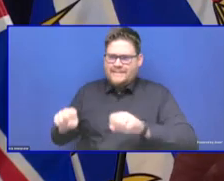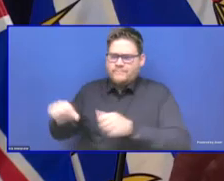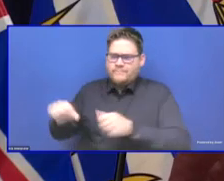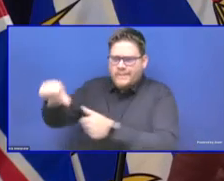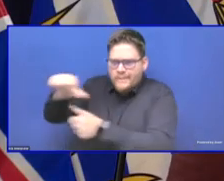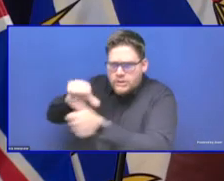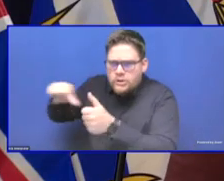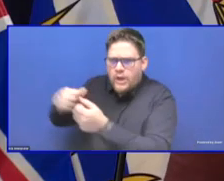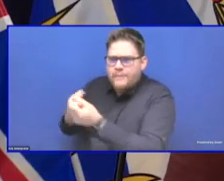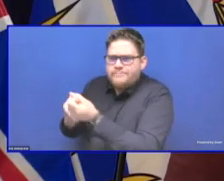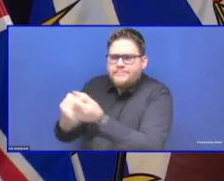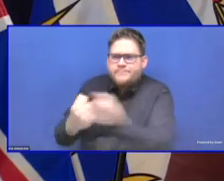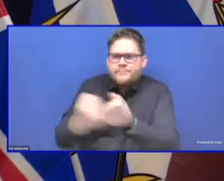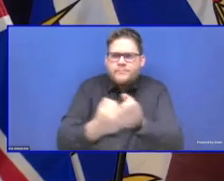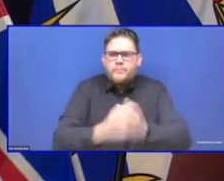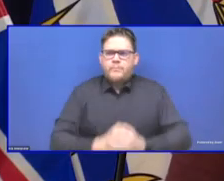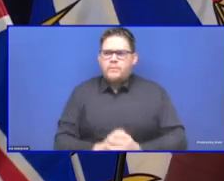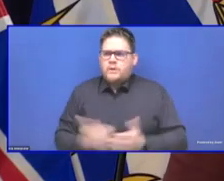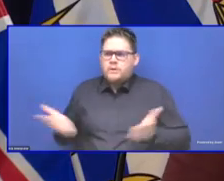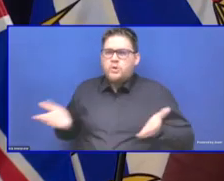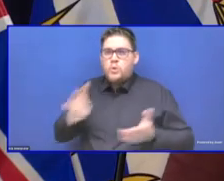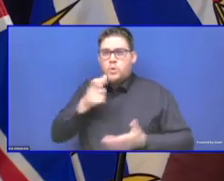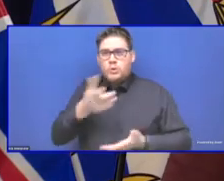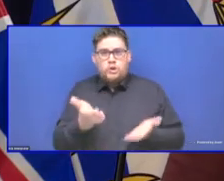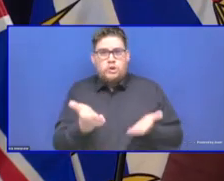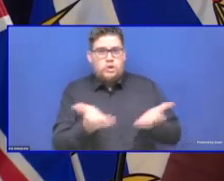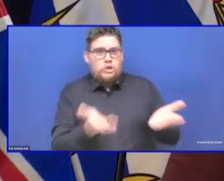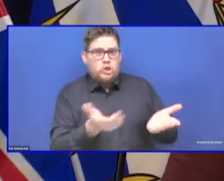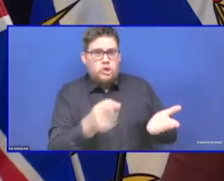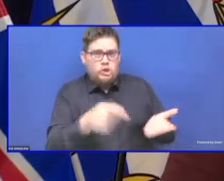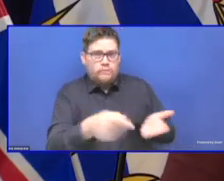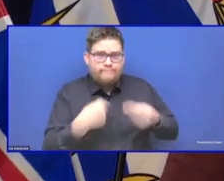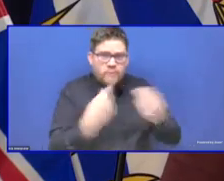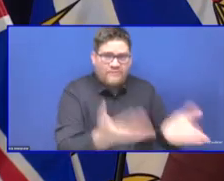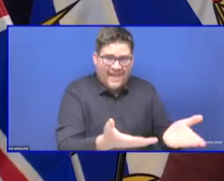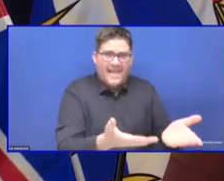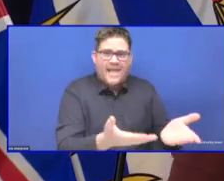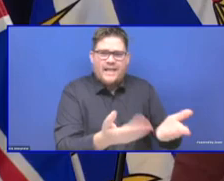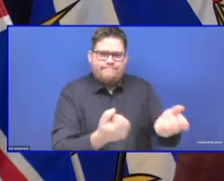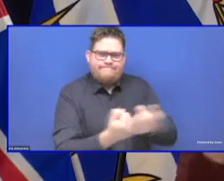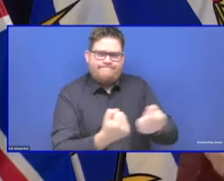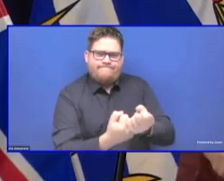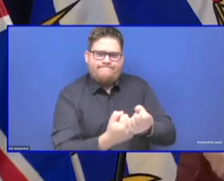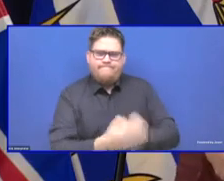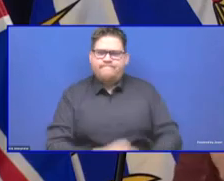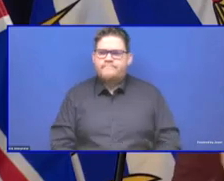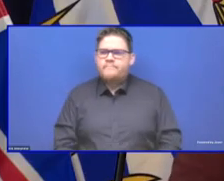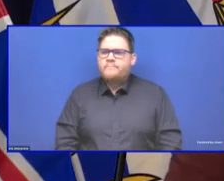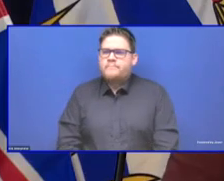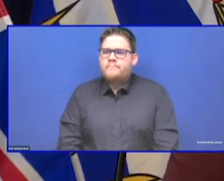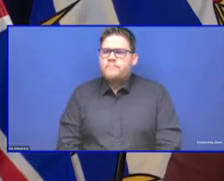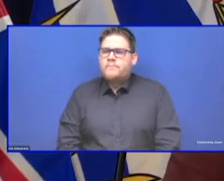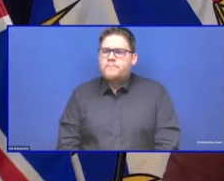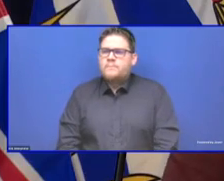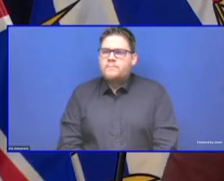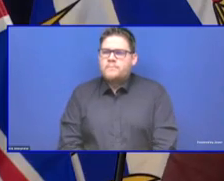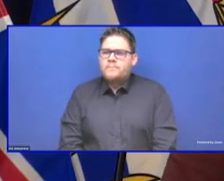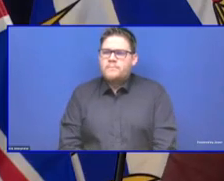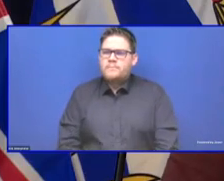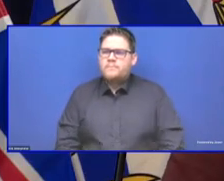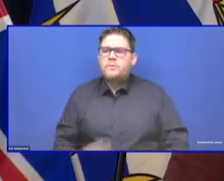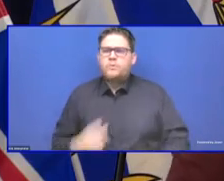that. We've been working with our colleges, our regulatory colleges, and with healthcare workers across this province.